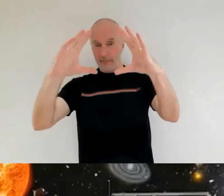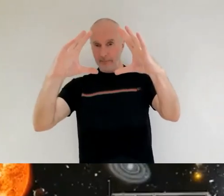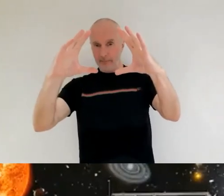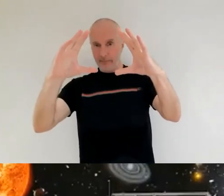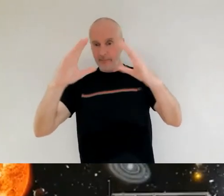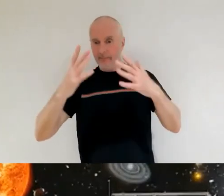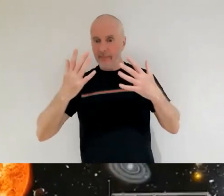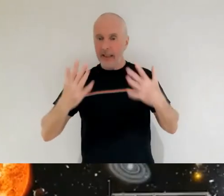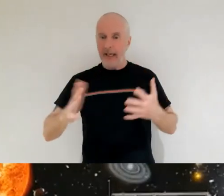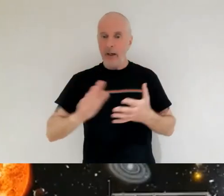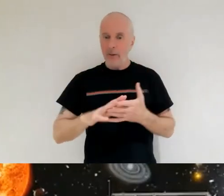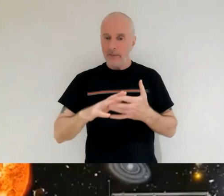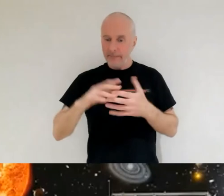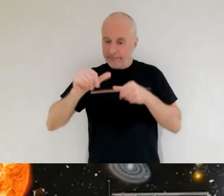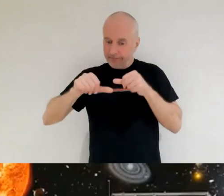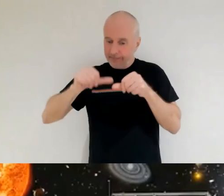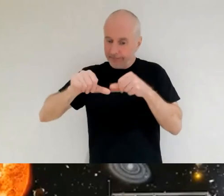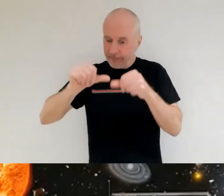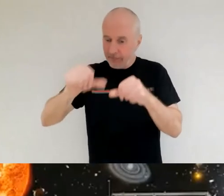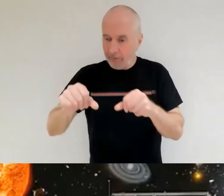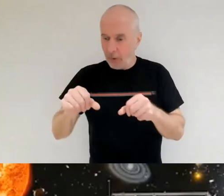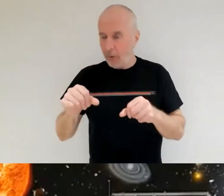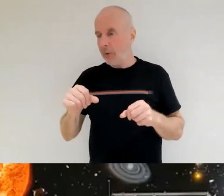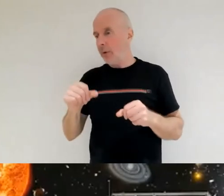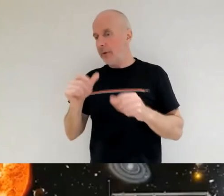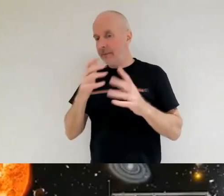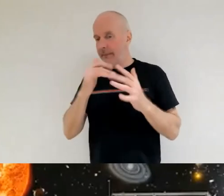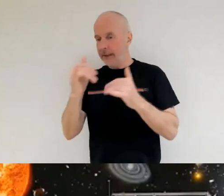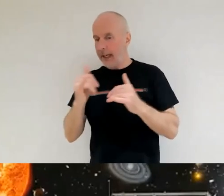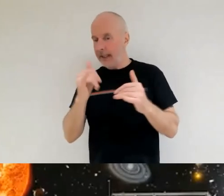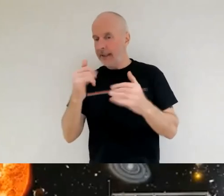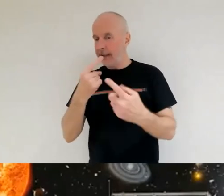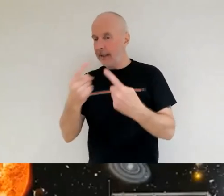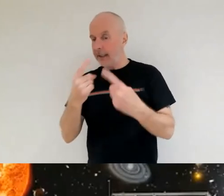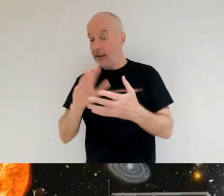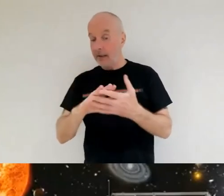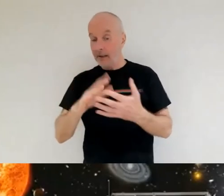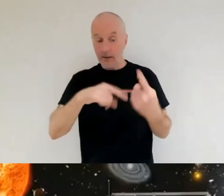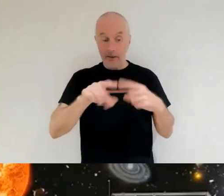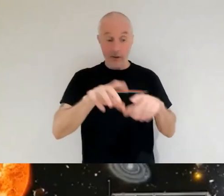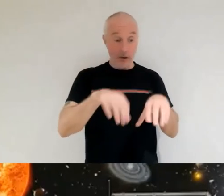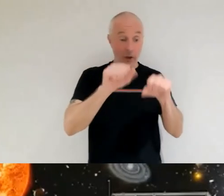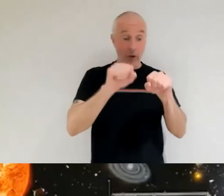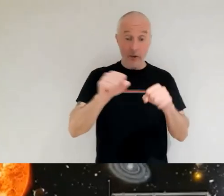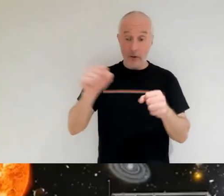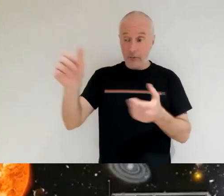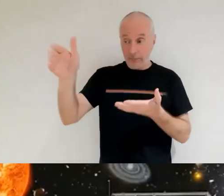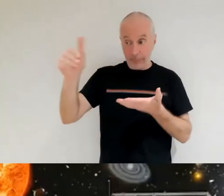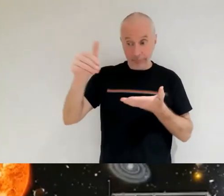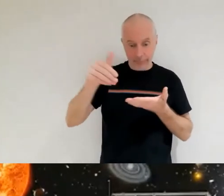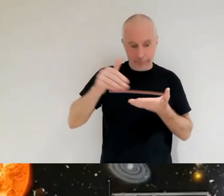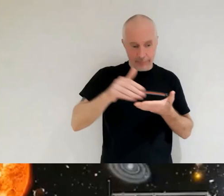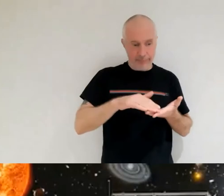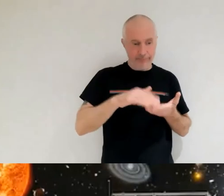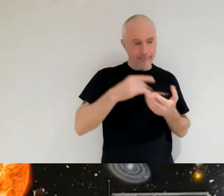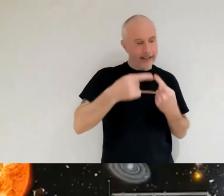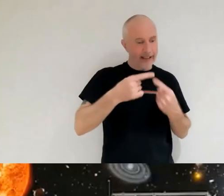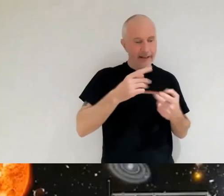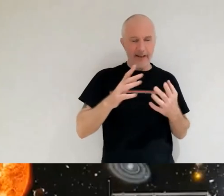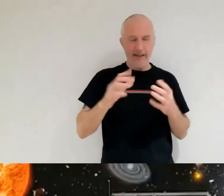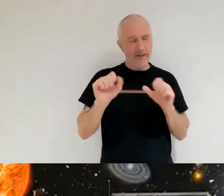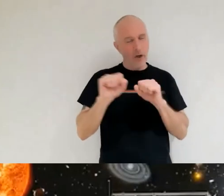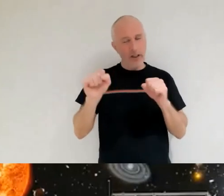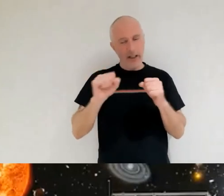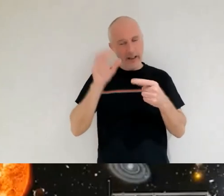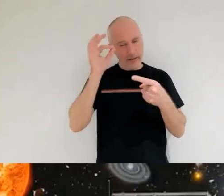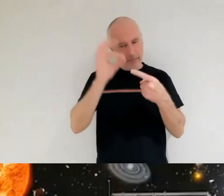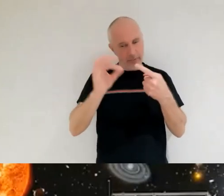test data for the individual instruments to gather that through so we are starting to get some data but it's not particularly specific because it's uh